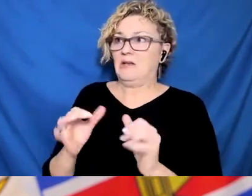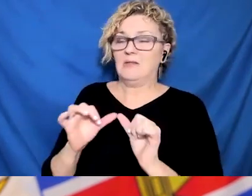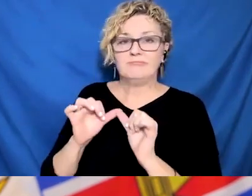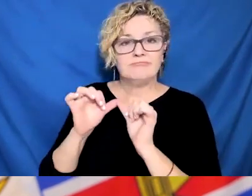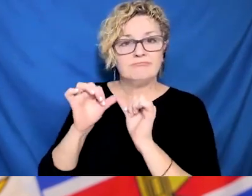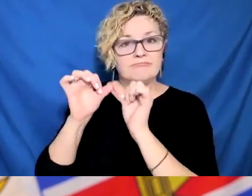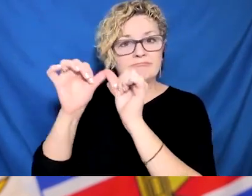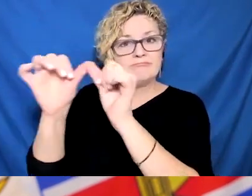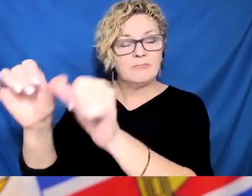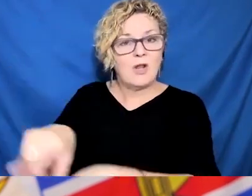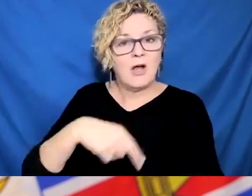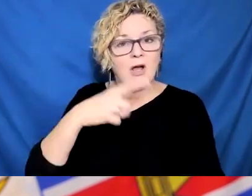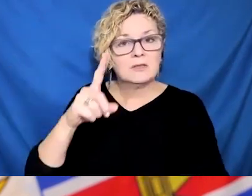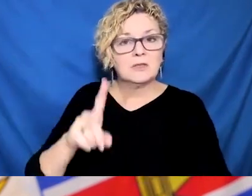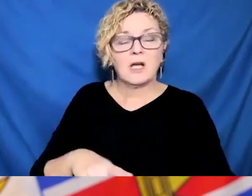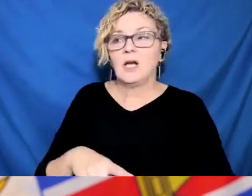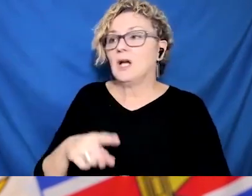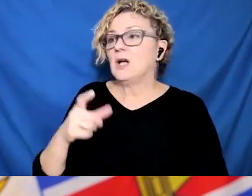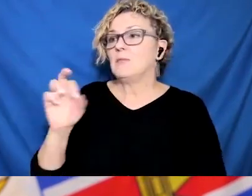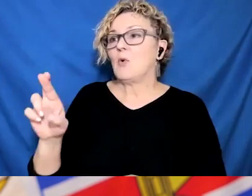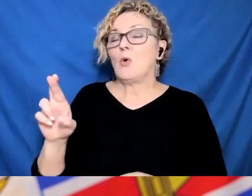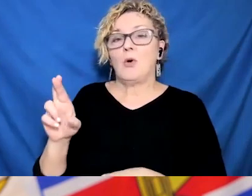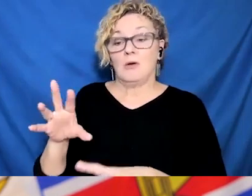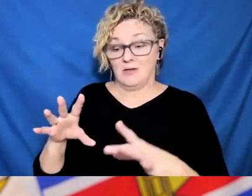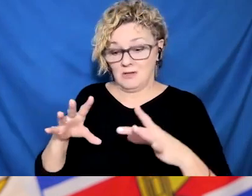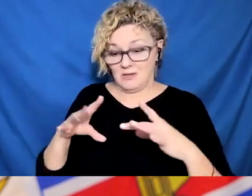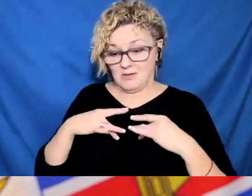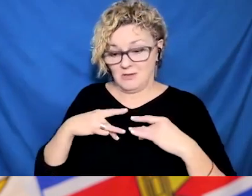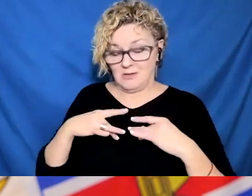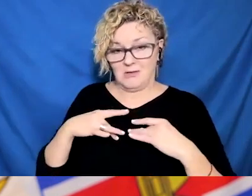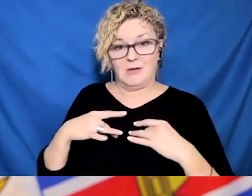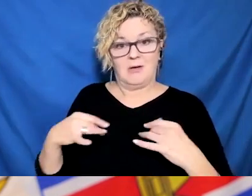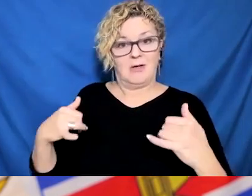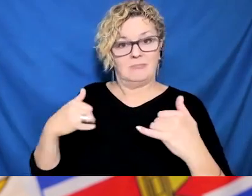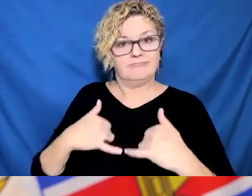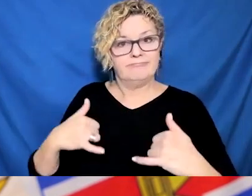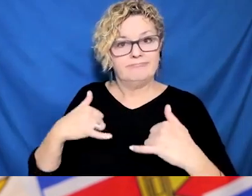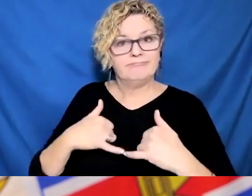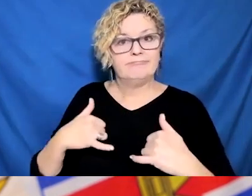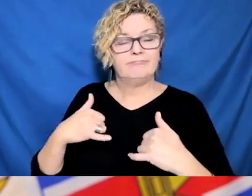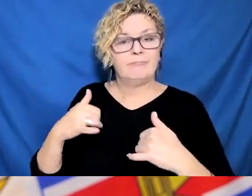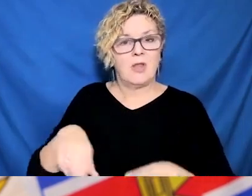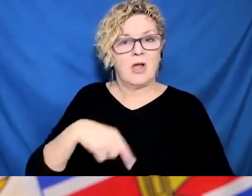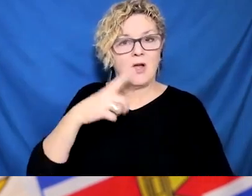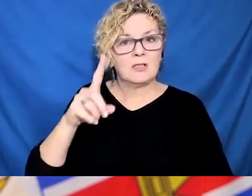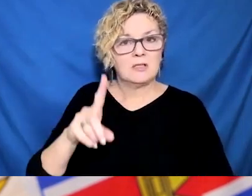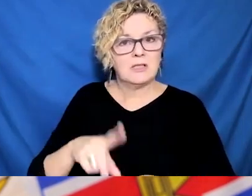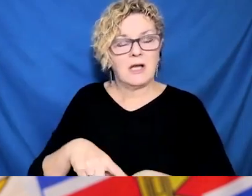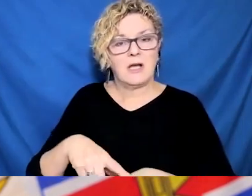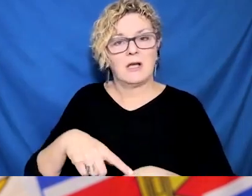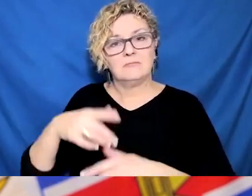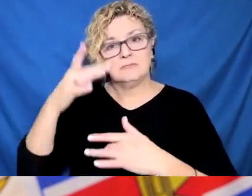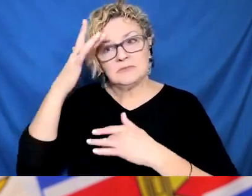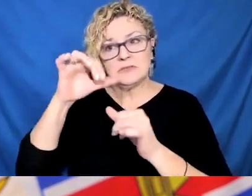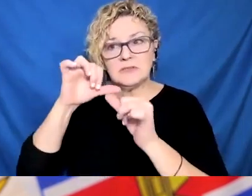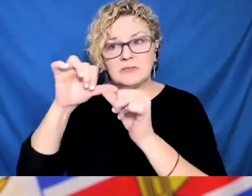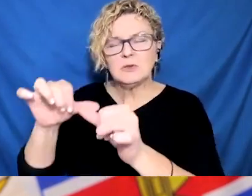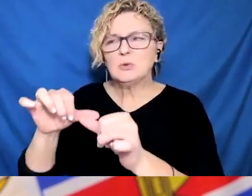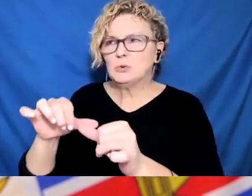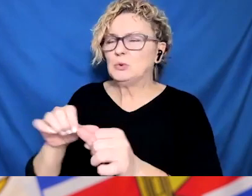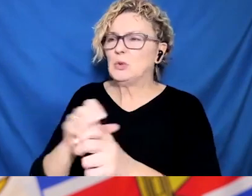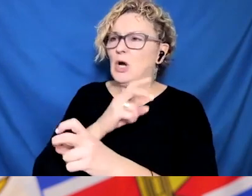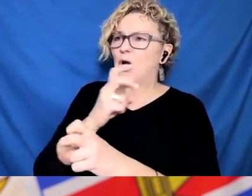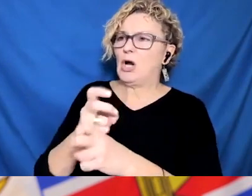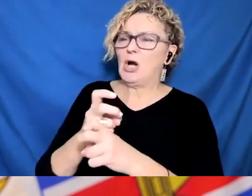mostly mild illness. But it may be that people who are in that older age group or people who are have immune